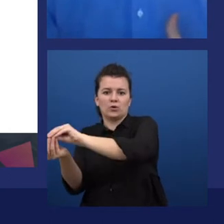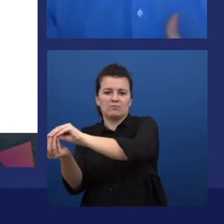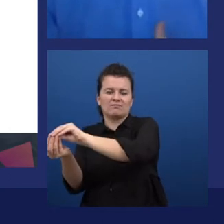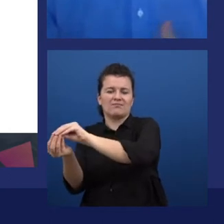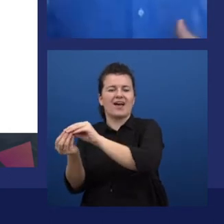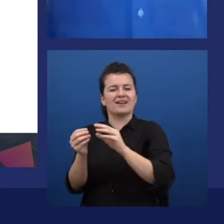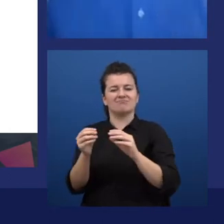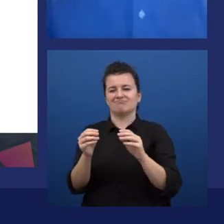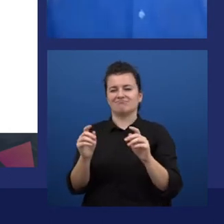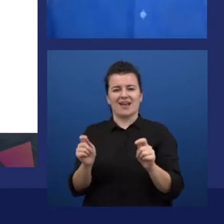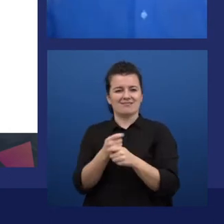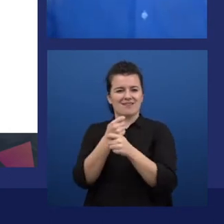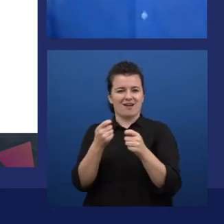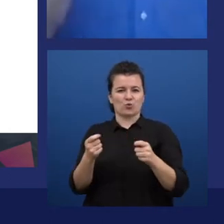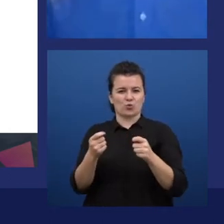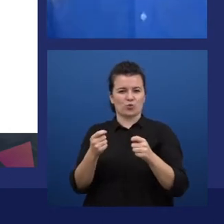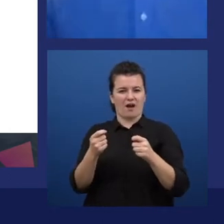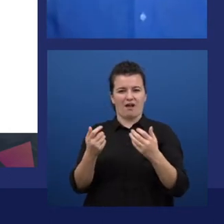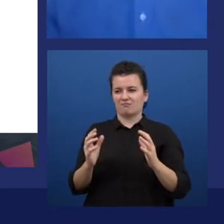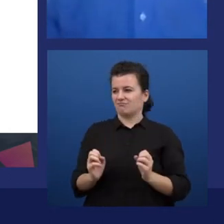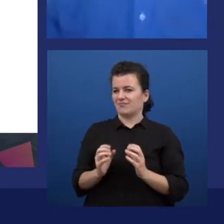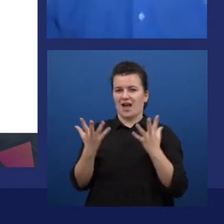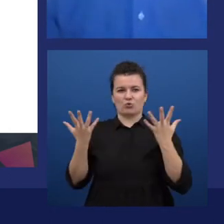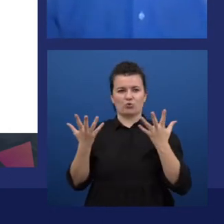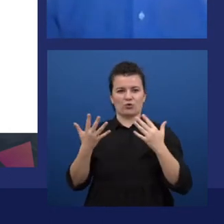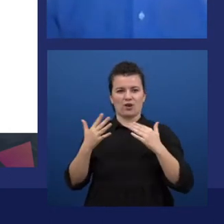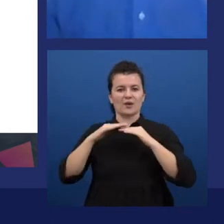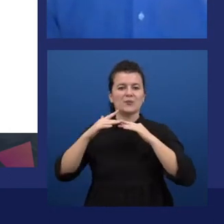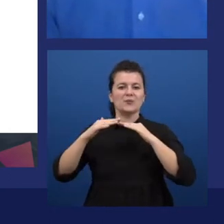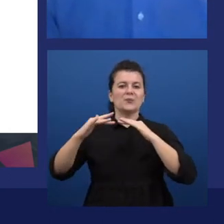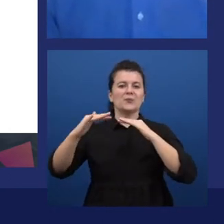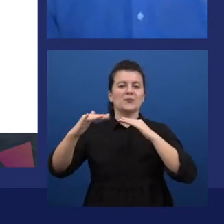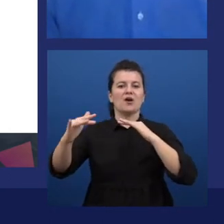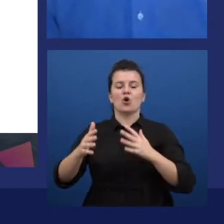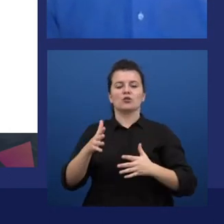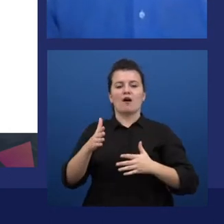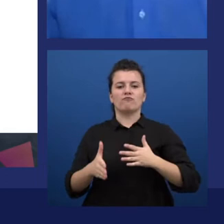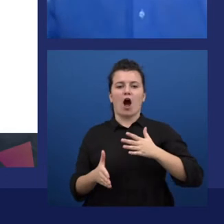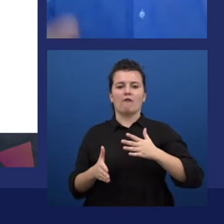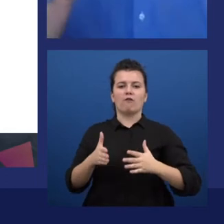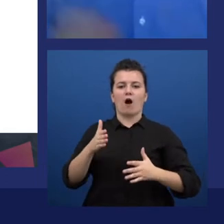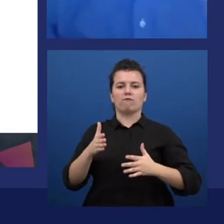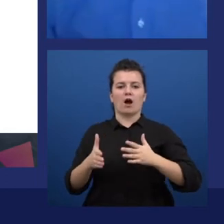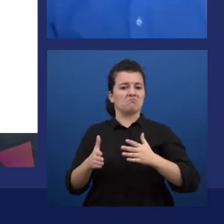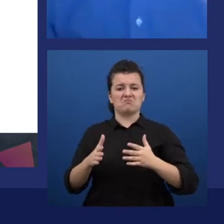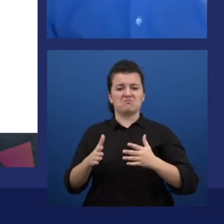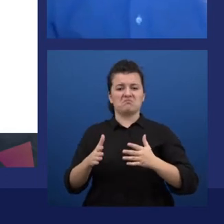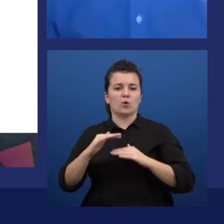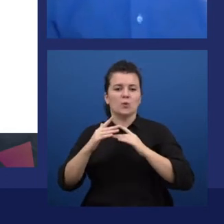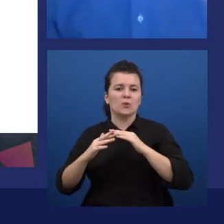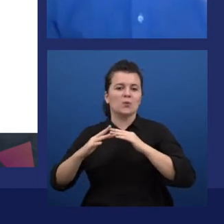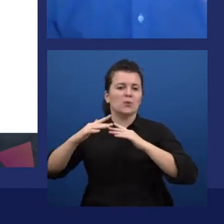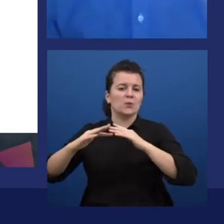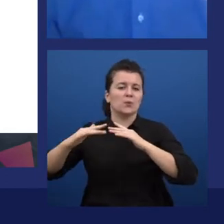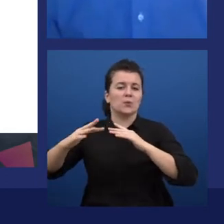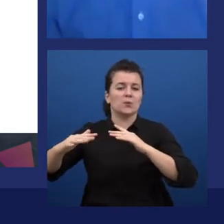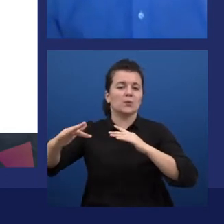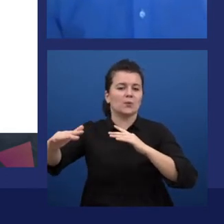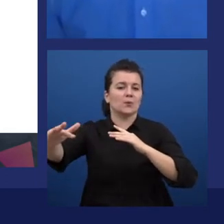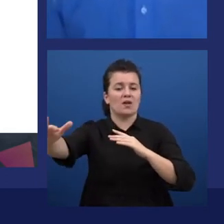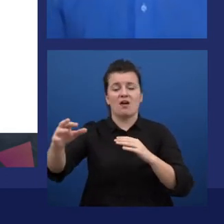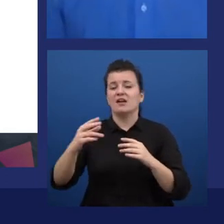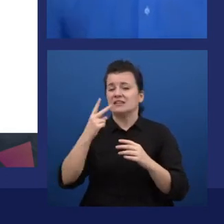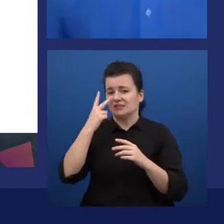natural. It doesn't sound as a robotic voice at all. There is a massive development in this